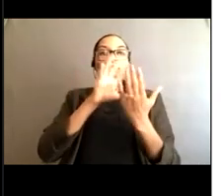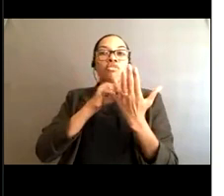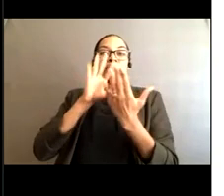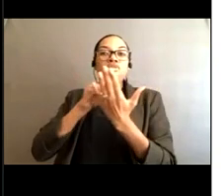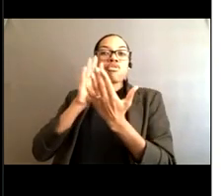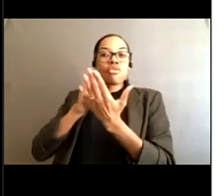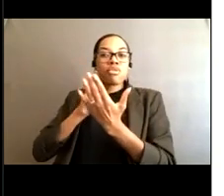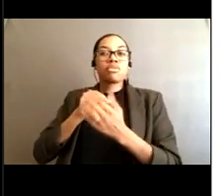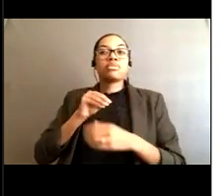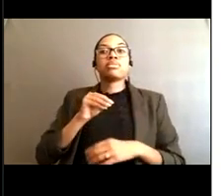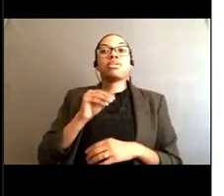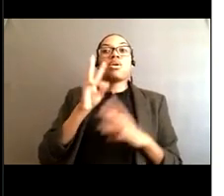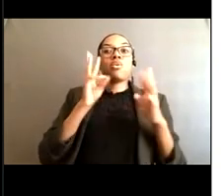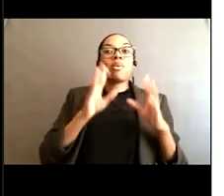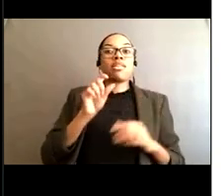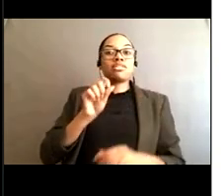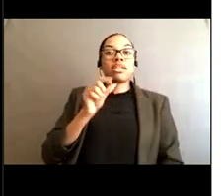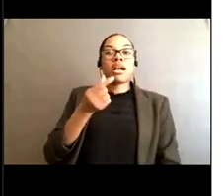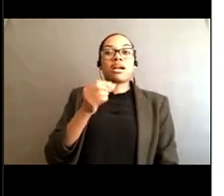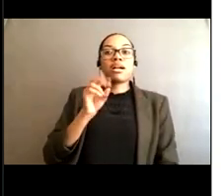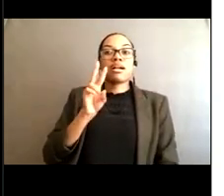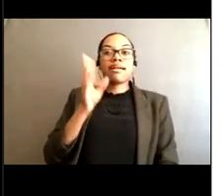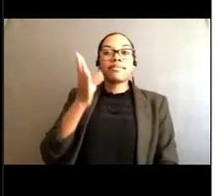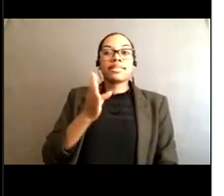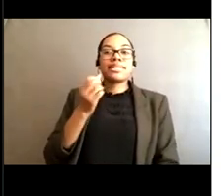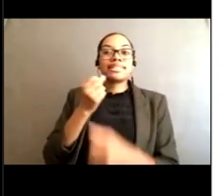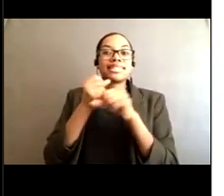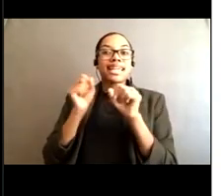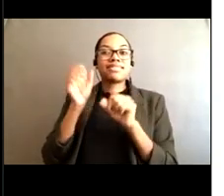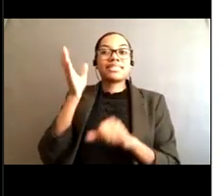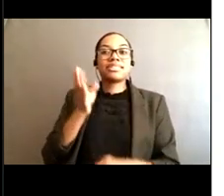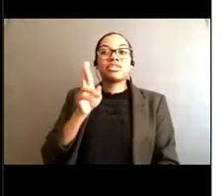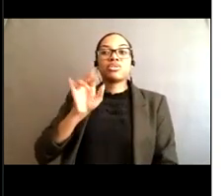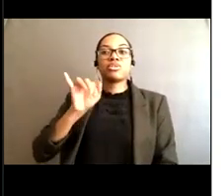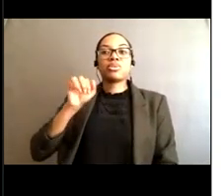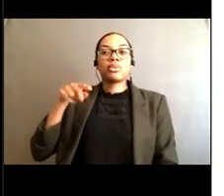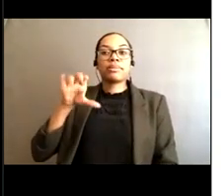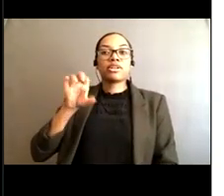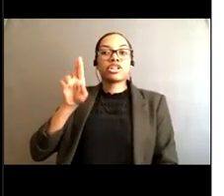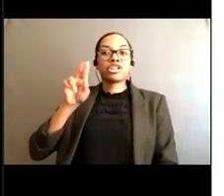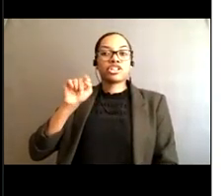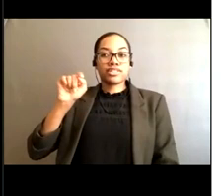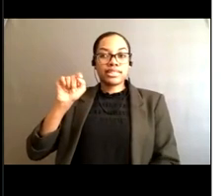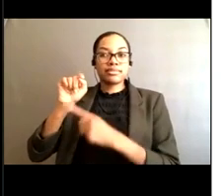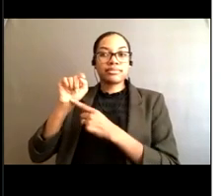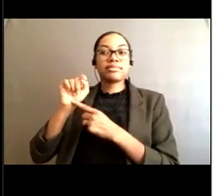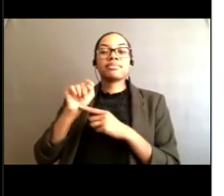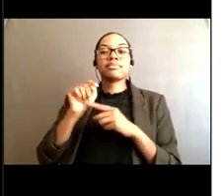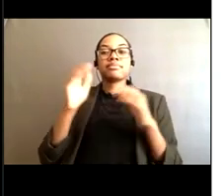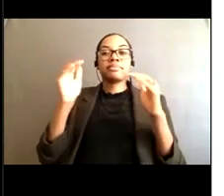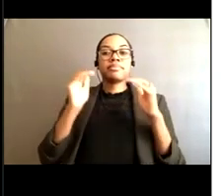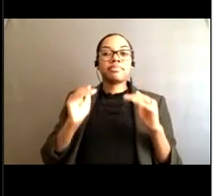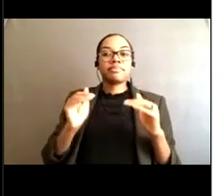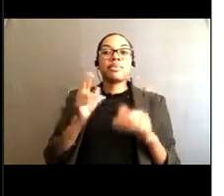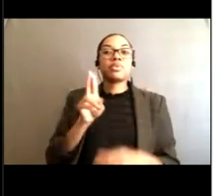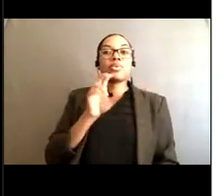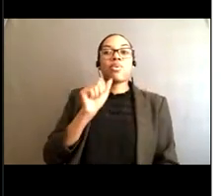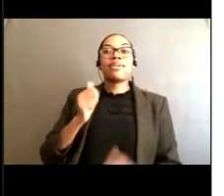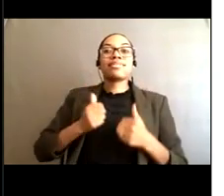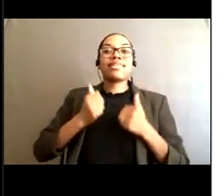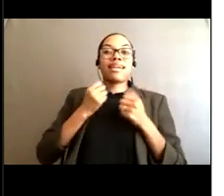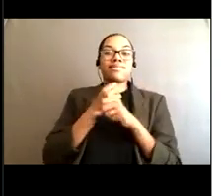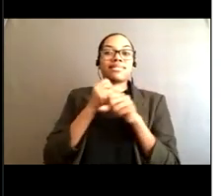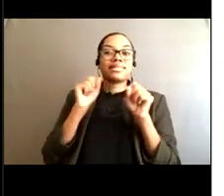slash safety slash rip current There's also some good information on the u.s lifeguard associations page